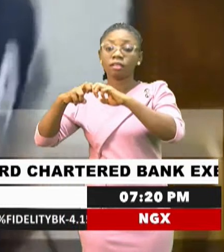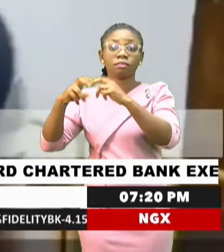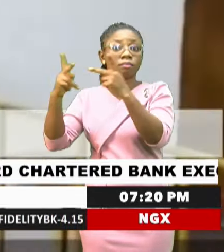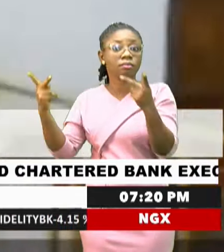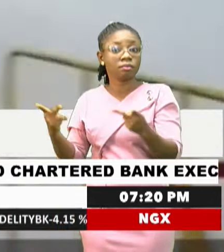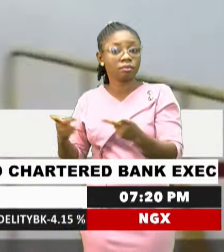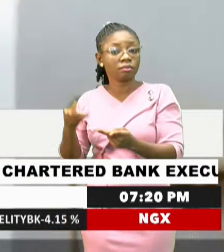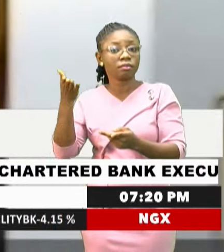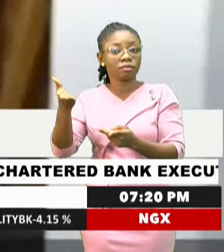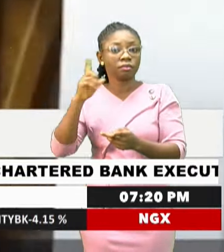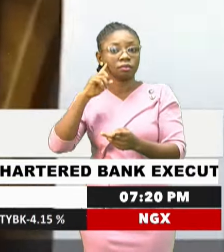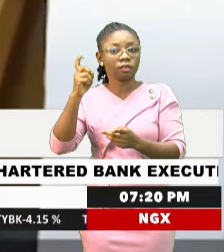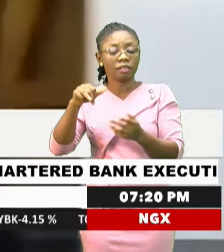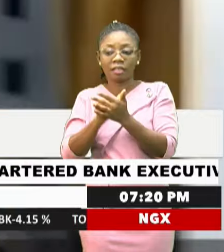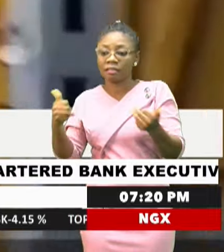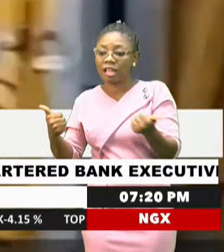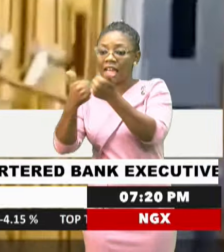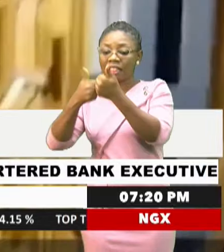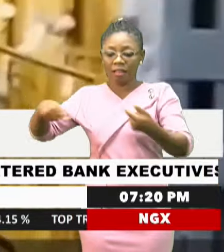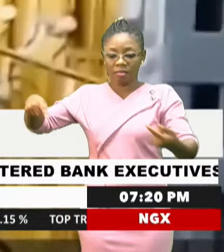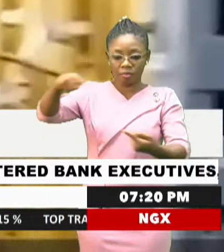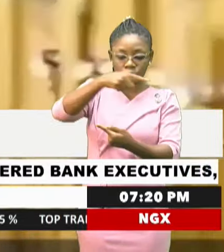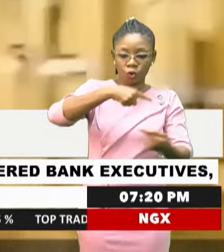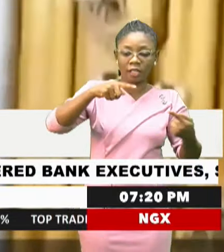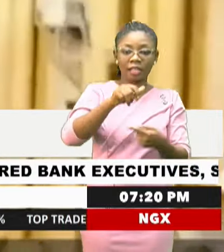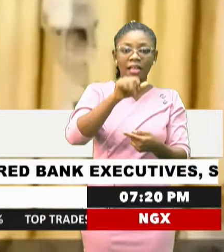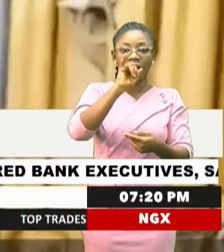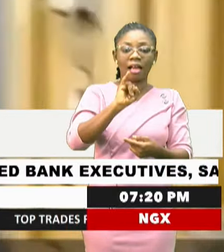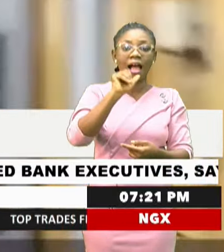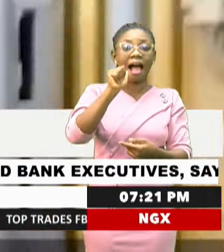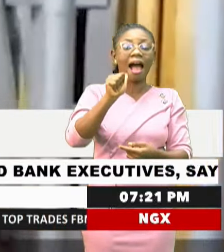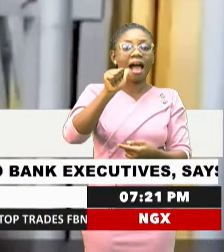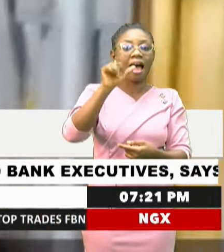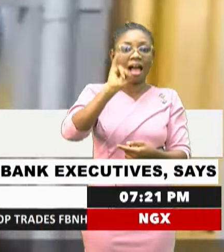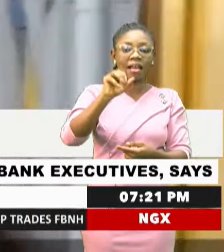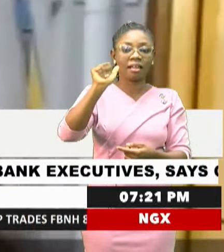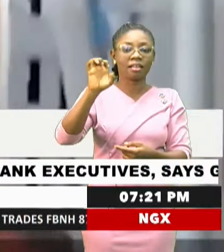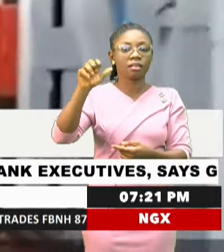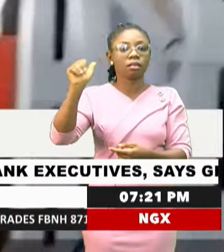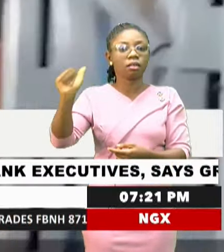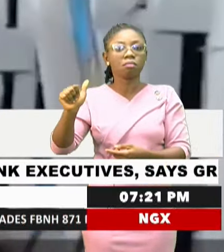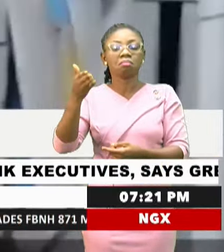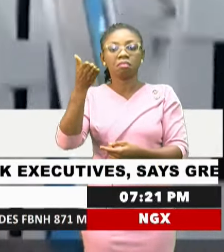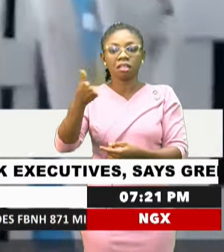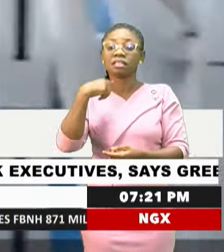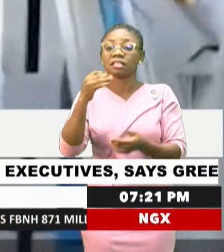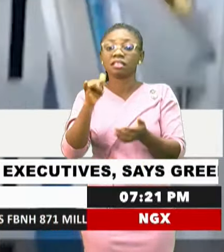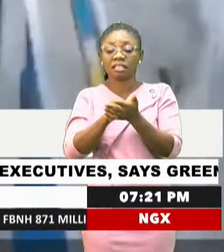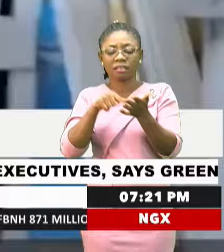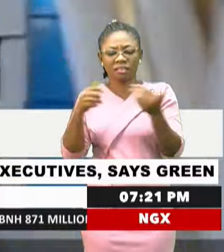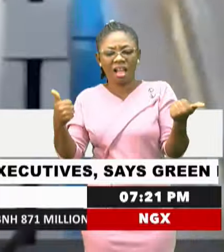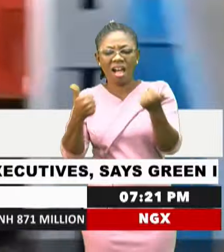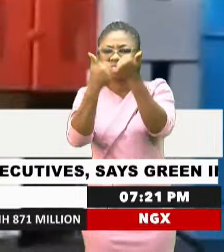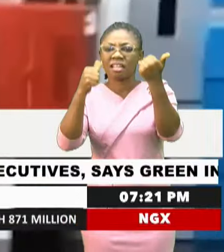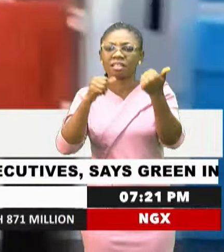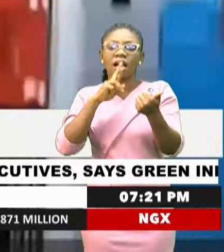in drone attacks on the plant and its surroundings, IAEA Director General Rafael Grozey said these attacks were completely